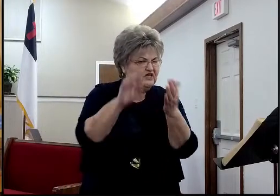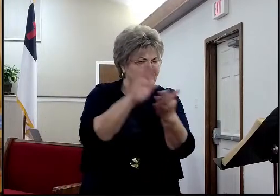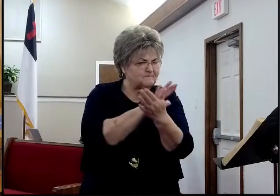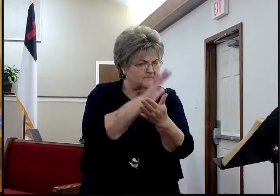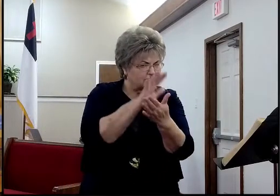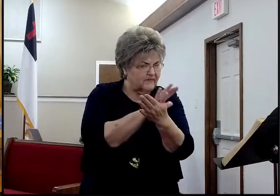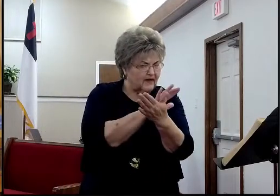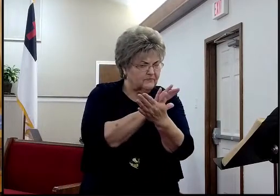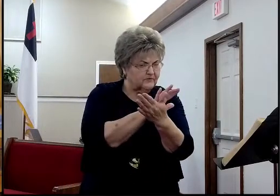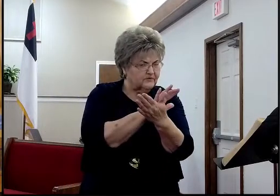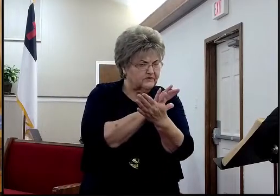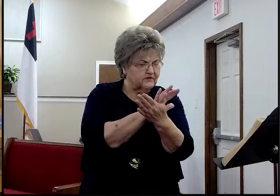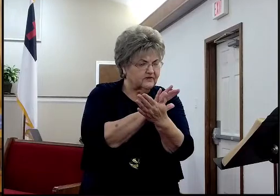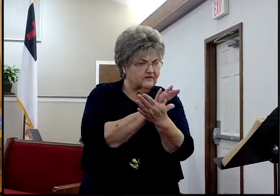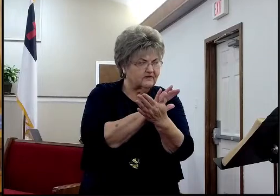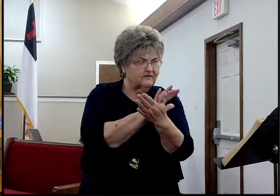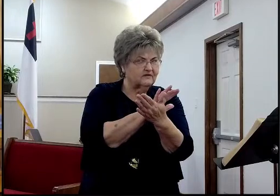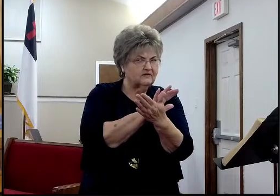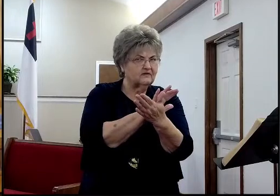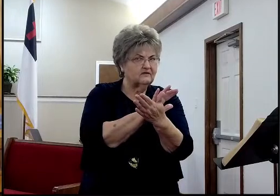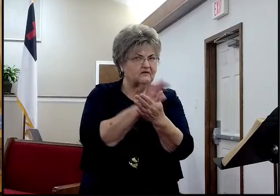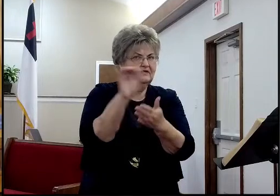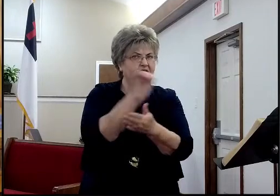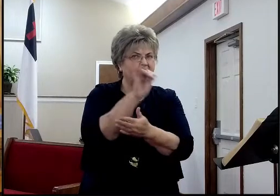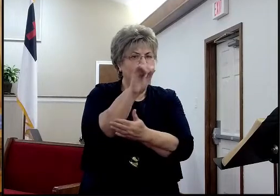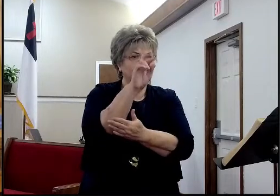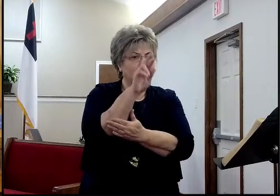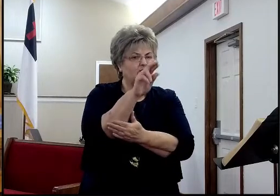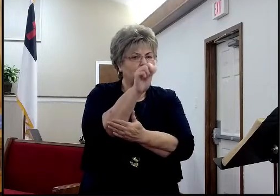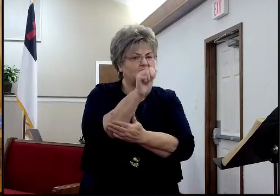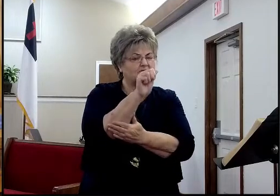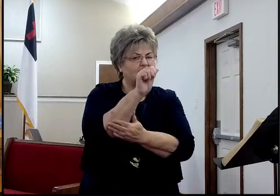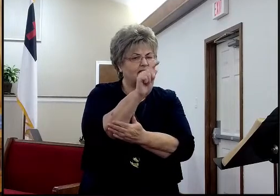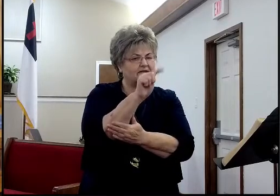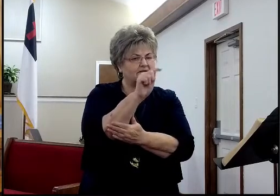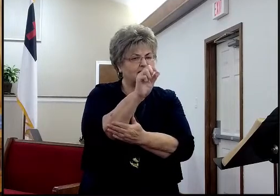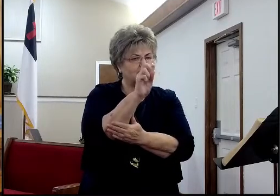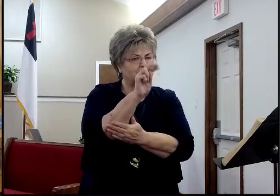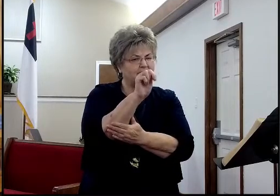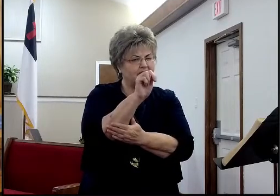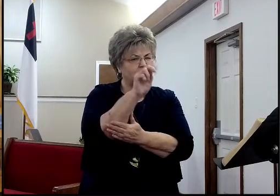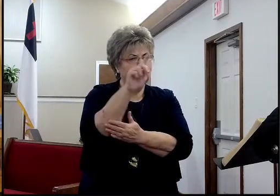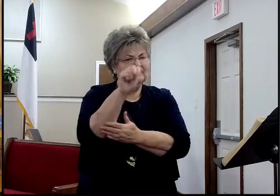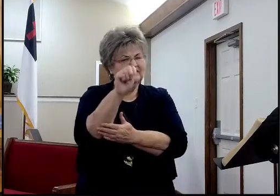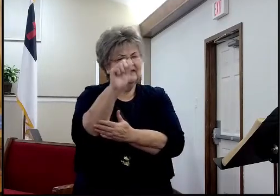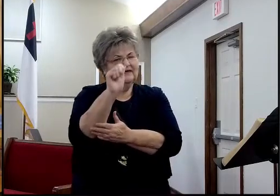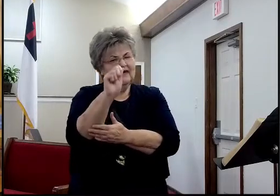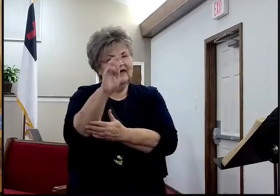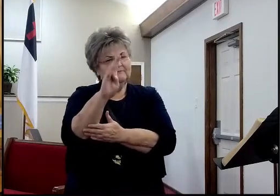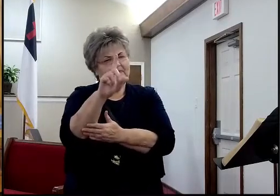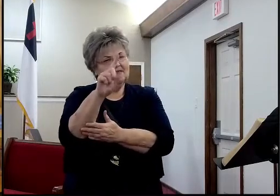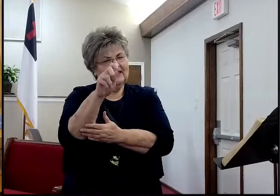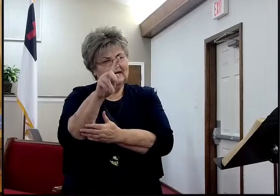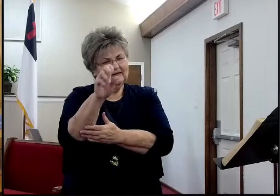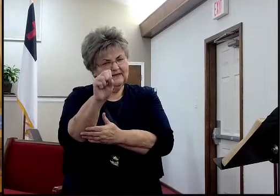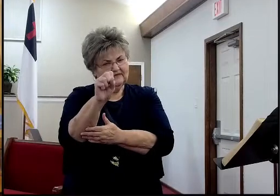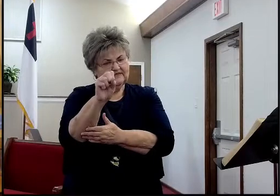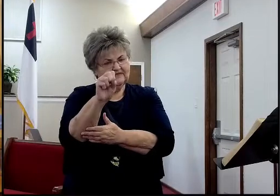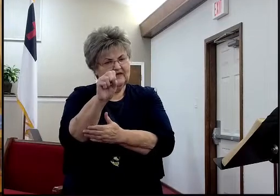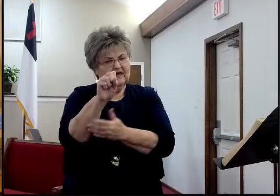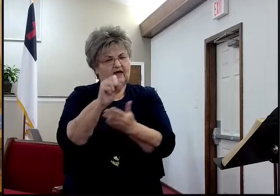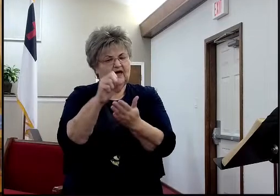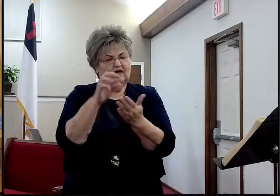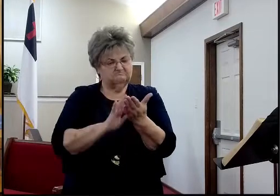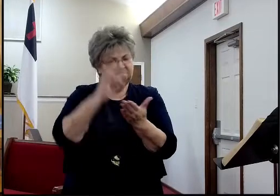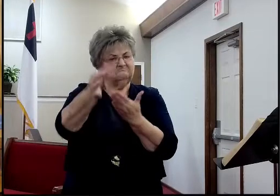They were ration tablets, if you will. Ration tablets, they have been recently, they were recently found, about a hundred years ago, pre-World War I. And so,